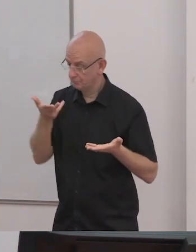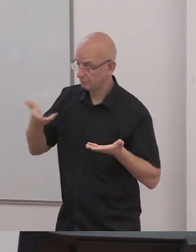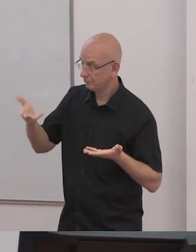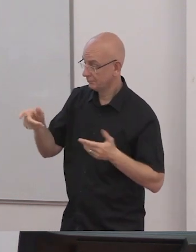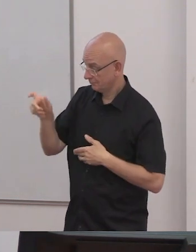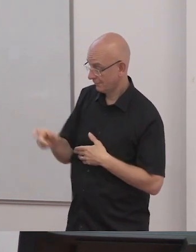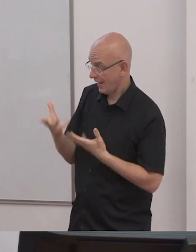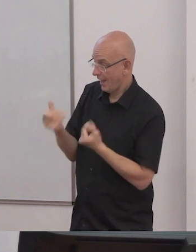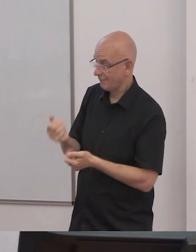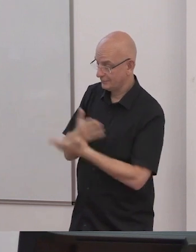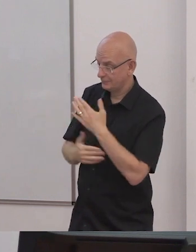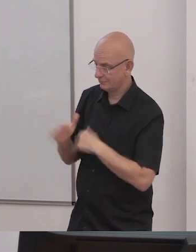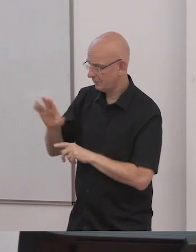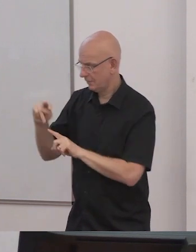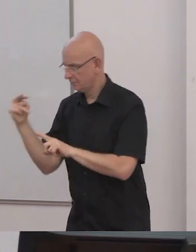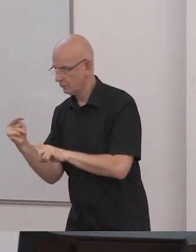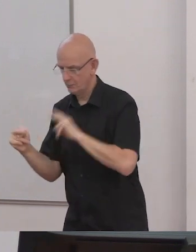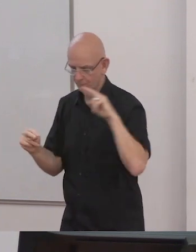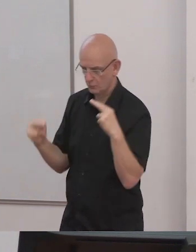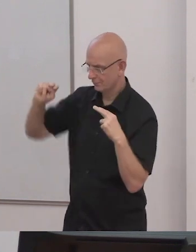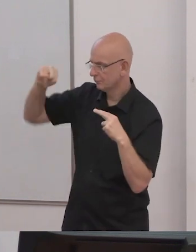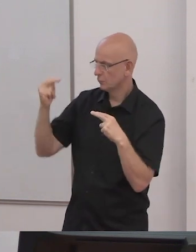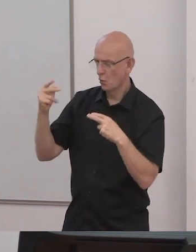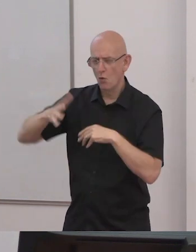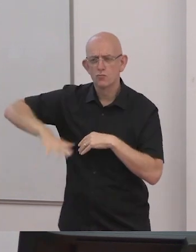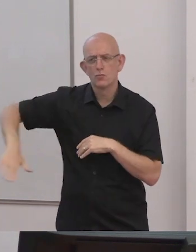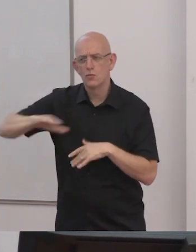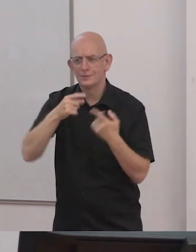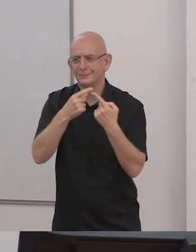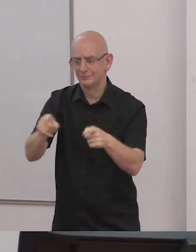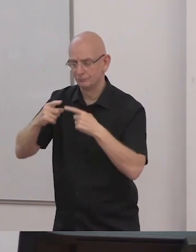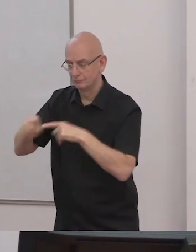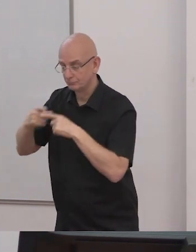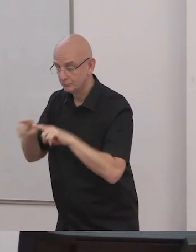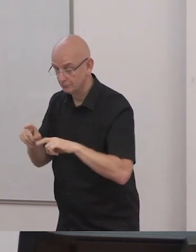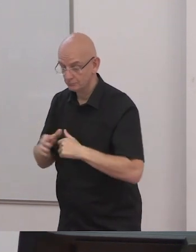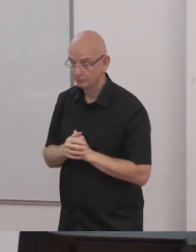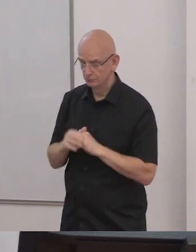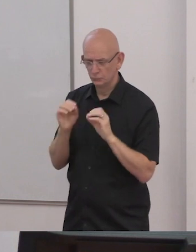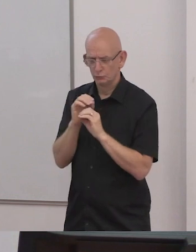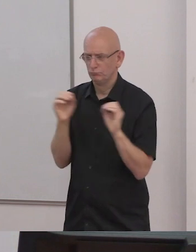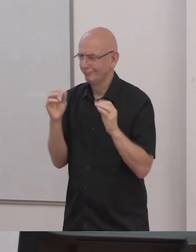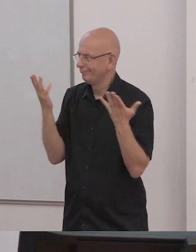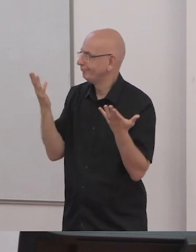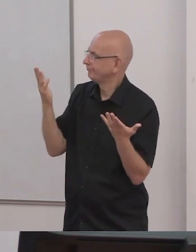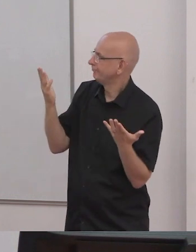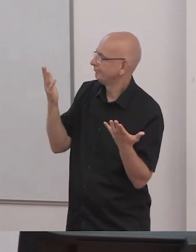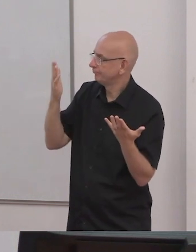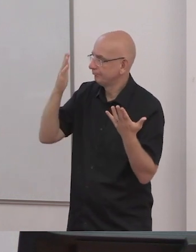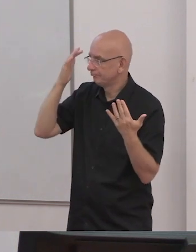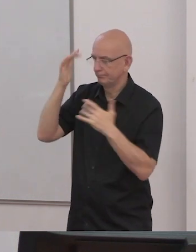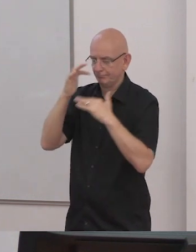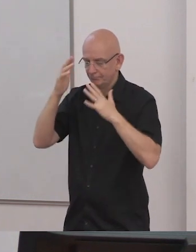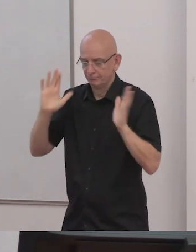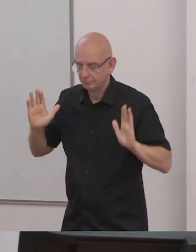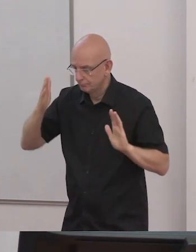question about where their sibling friend and neighbor will go to school they will